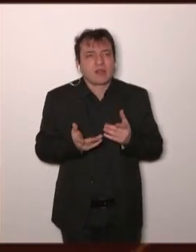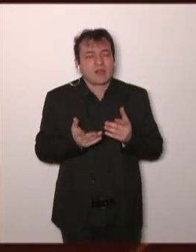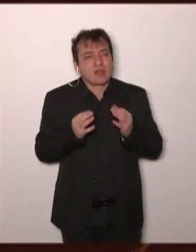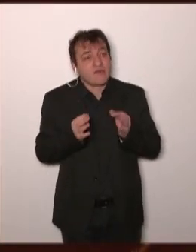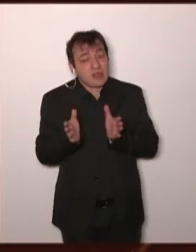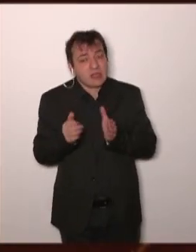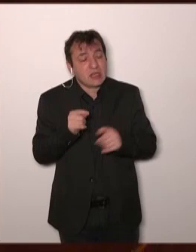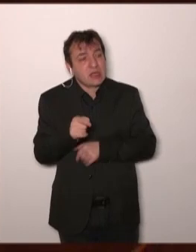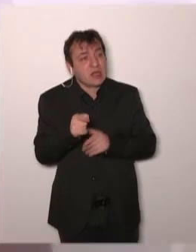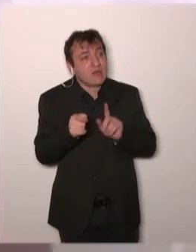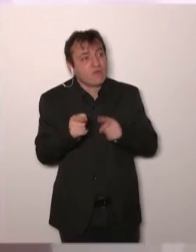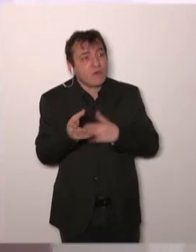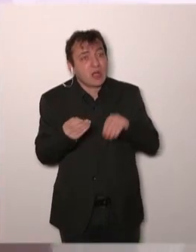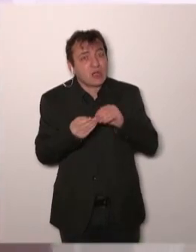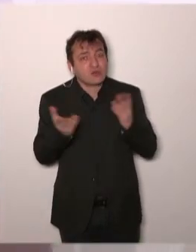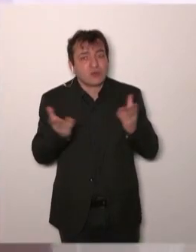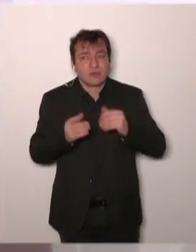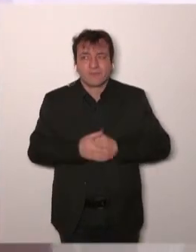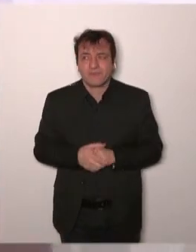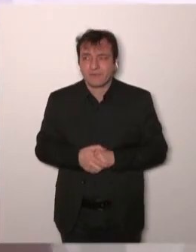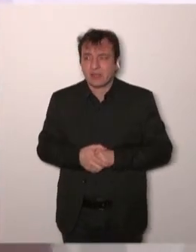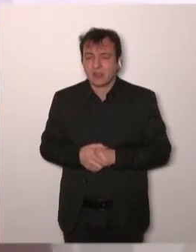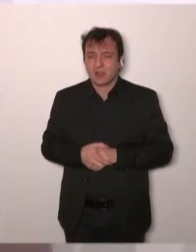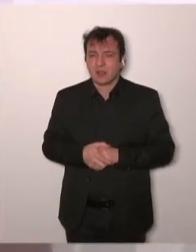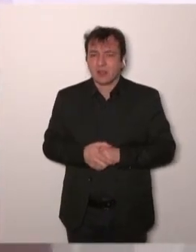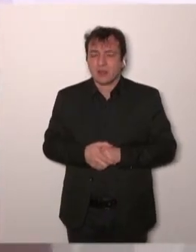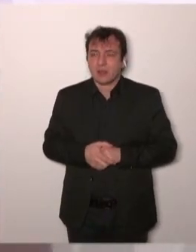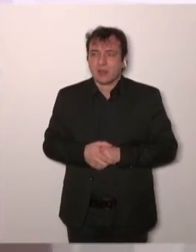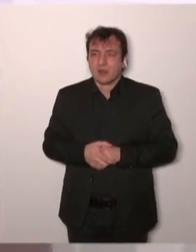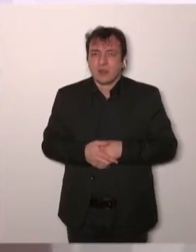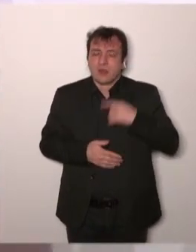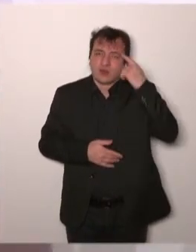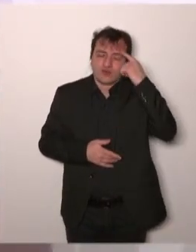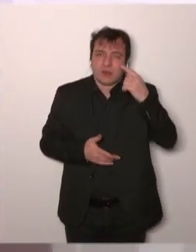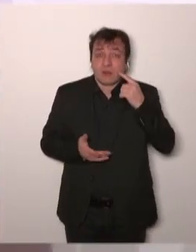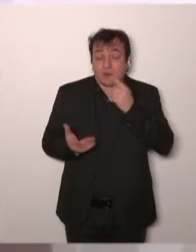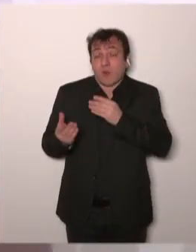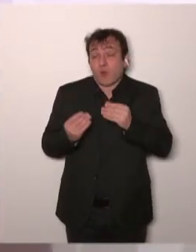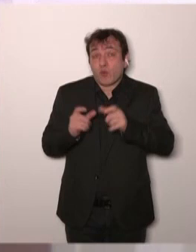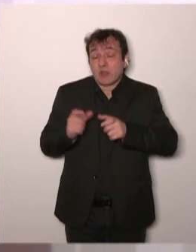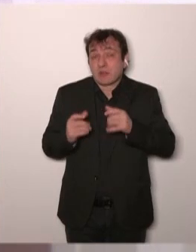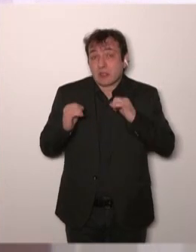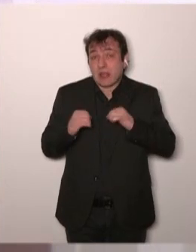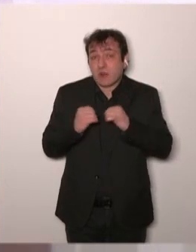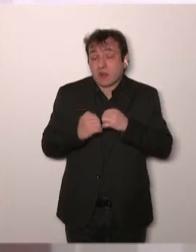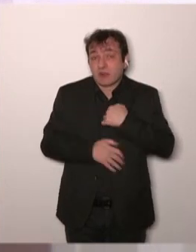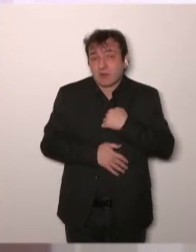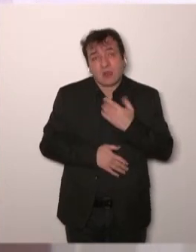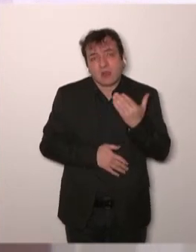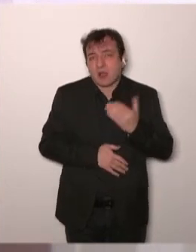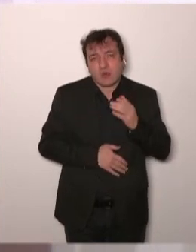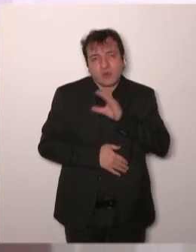I believe, and I guess many like me believe that the future is combinatorial. So, as you can see,